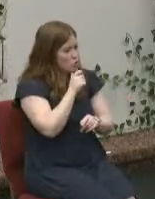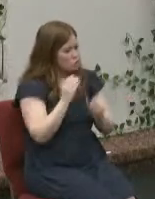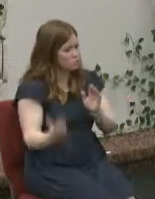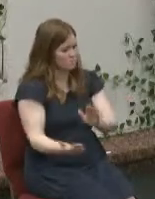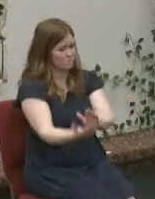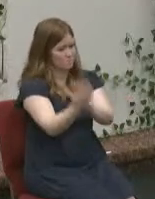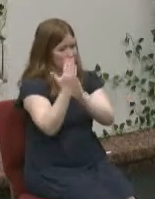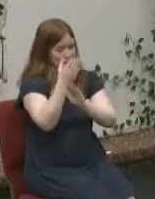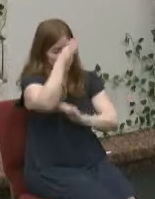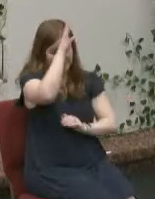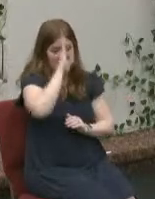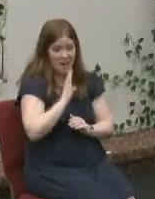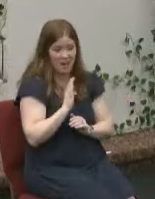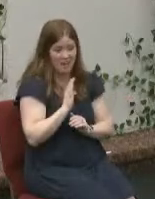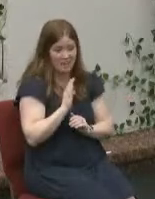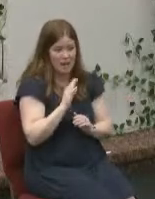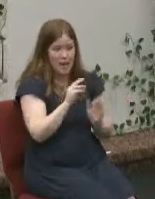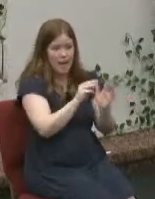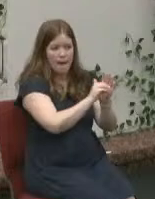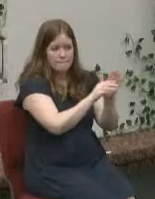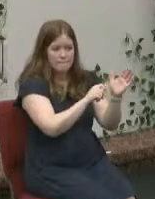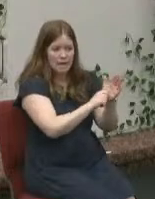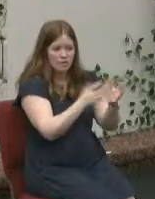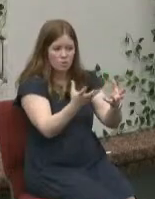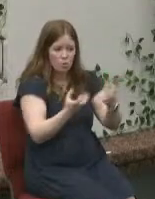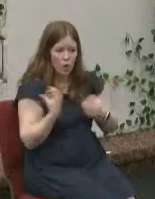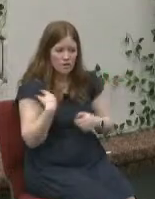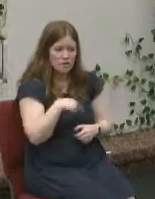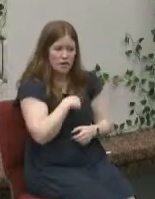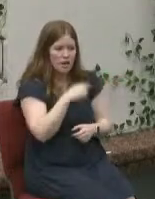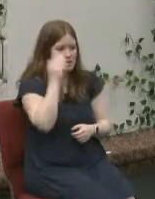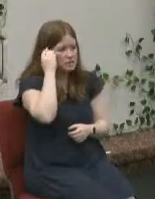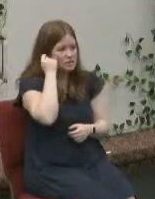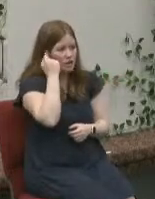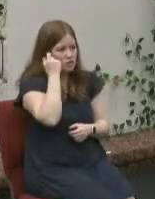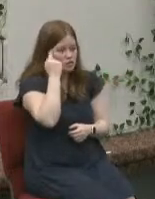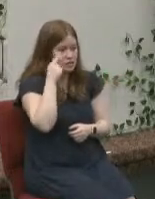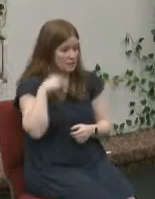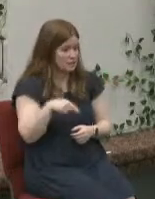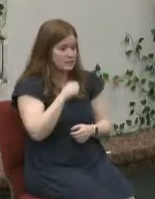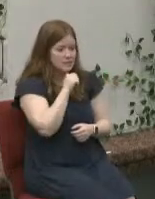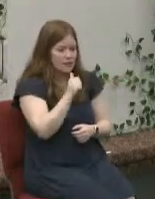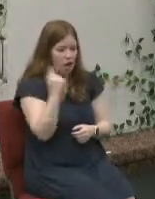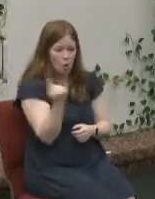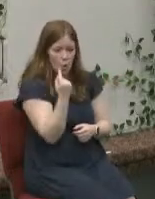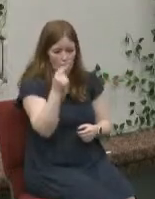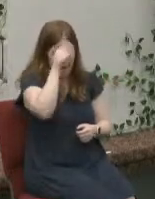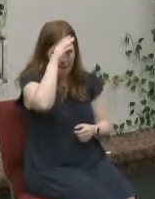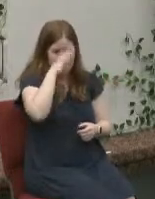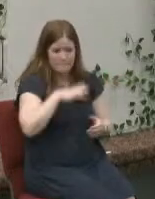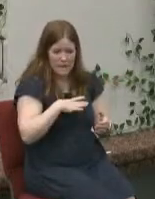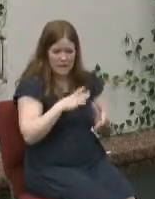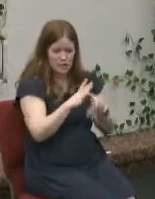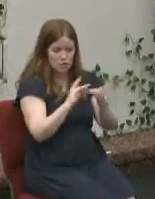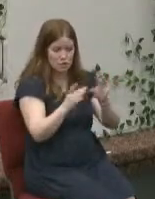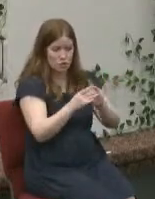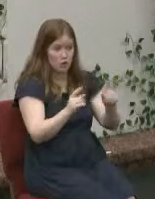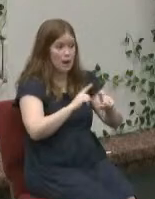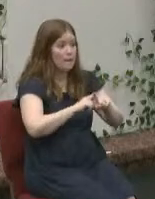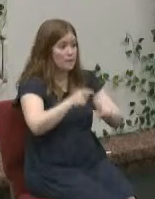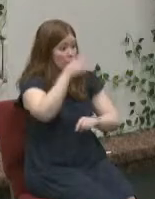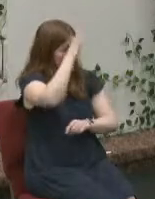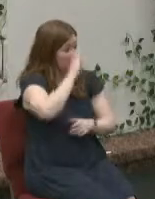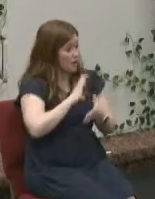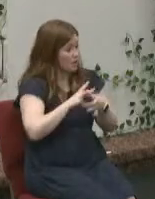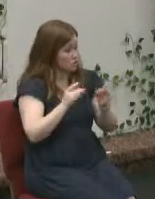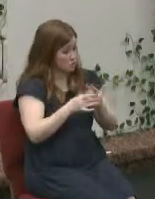again matthew wants you to know this isn't just a man's version this is god's version and god has sent his